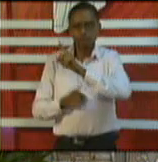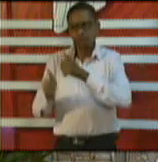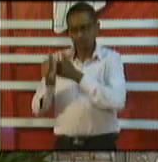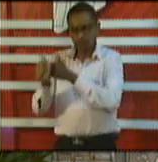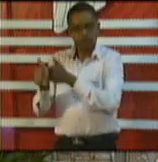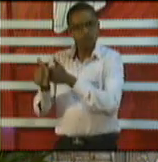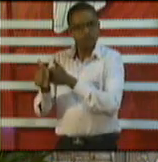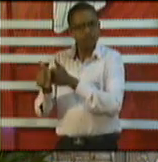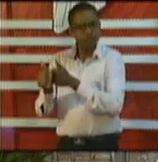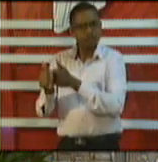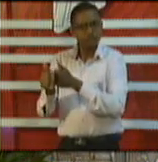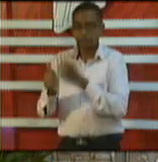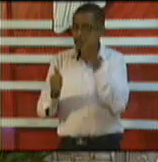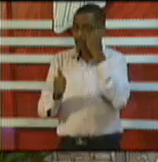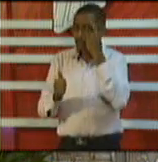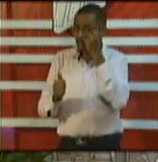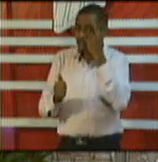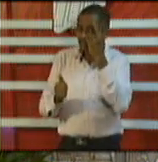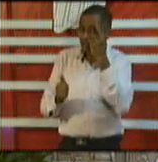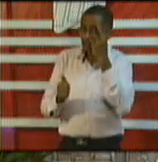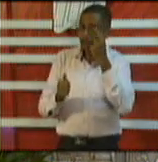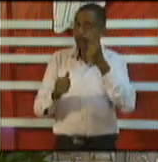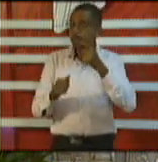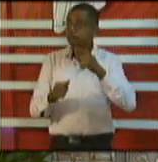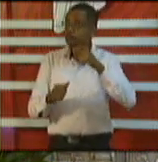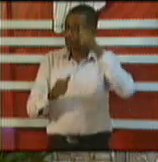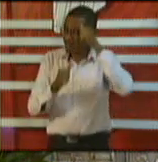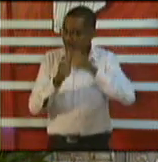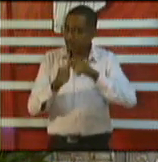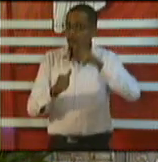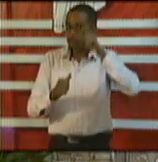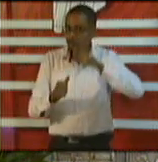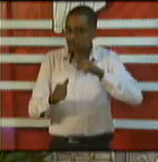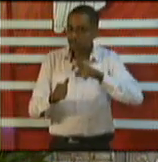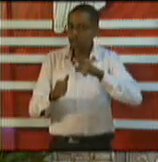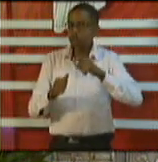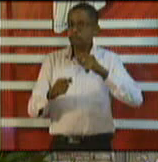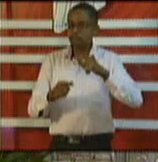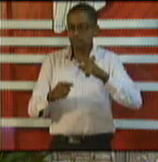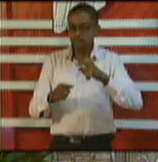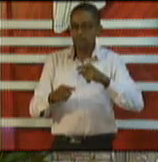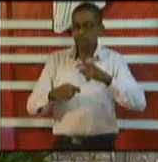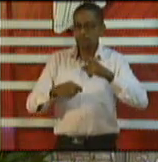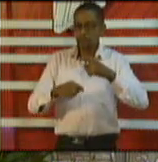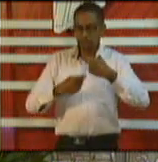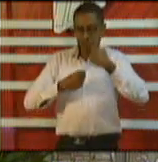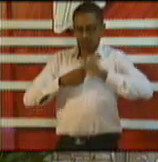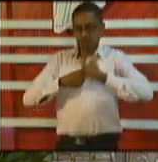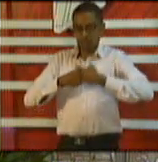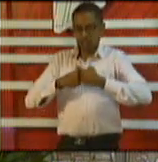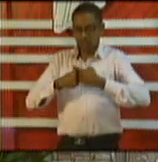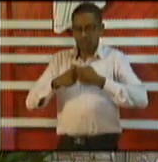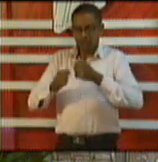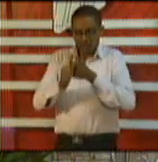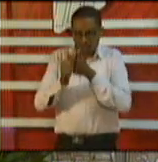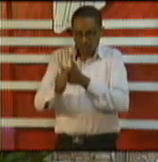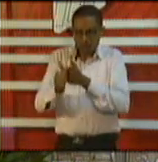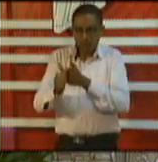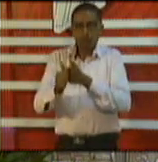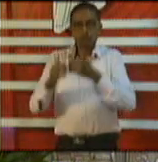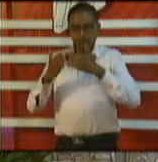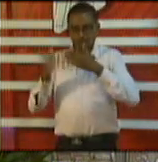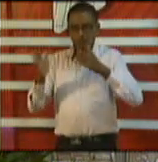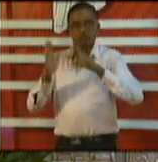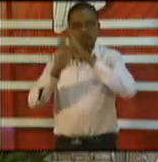that we must be disciplined and follow the public health guidelines to ensure none is rolled back now is not the time to become